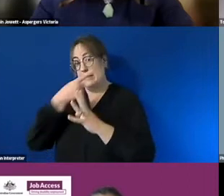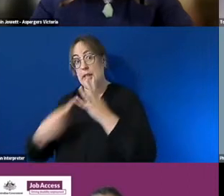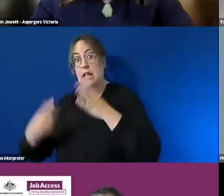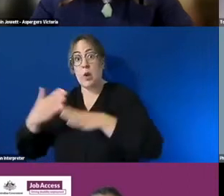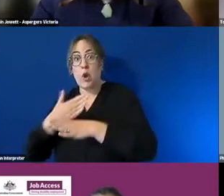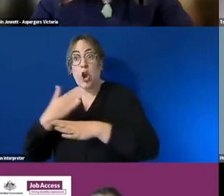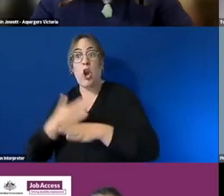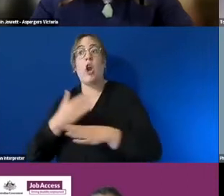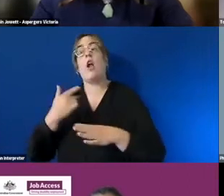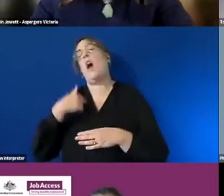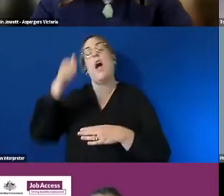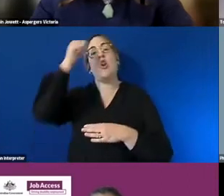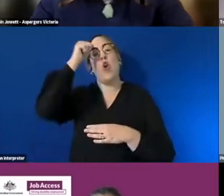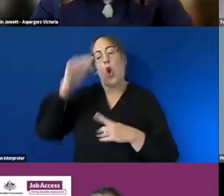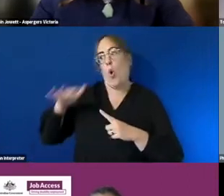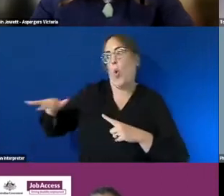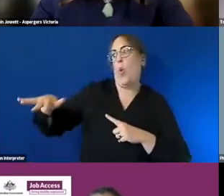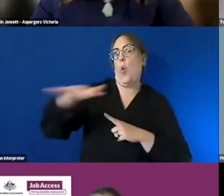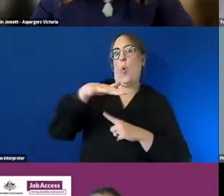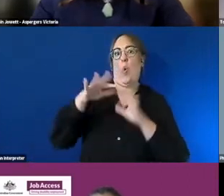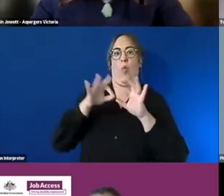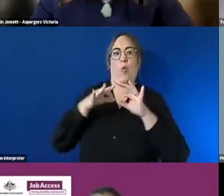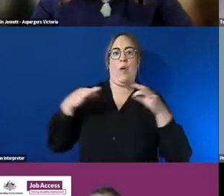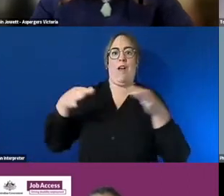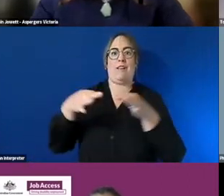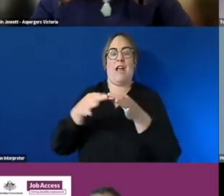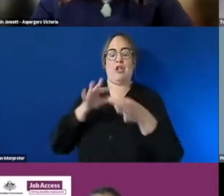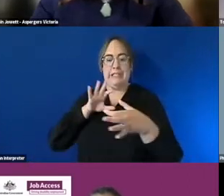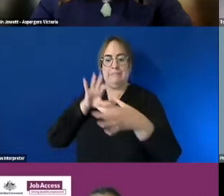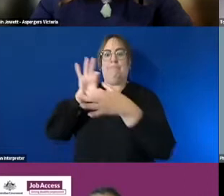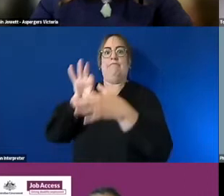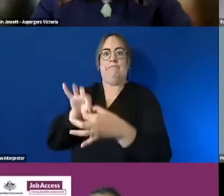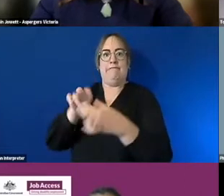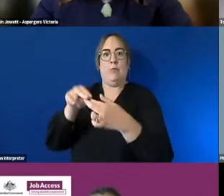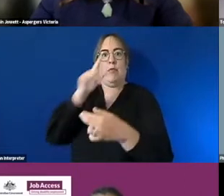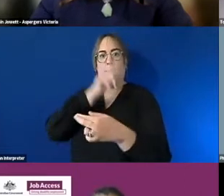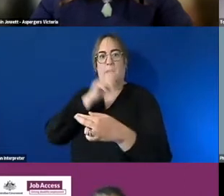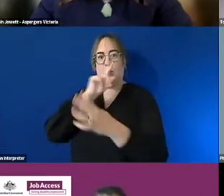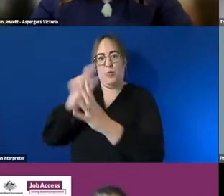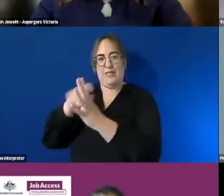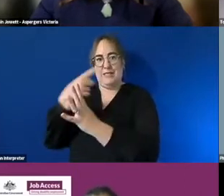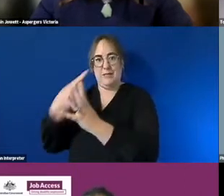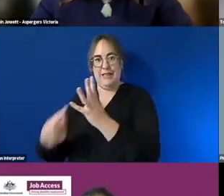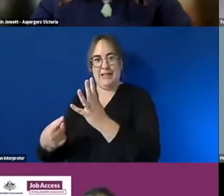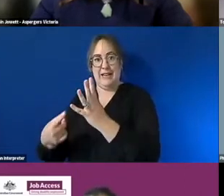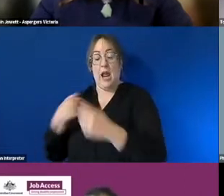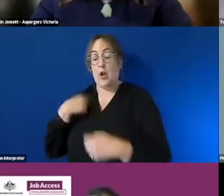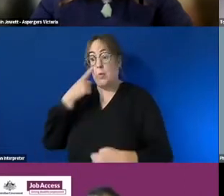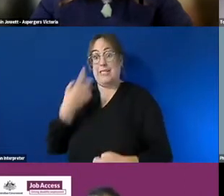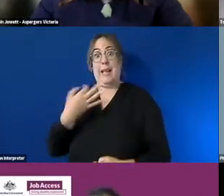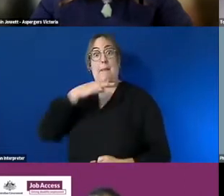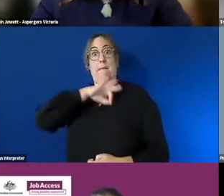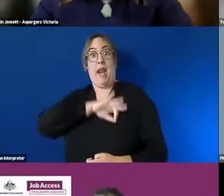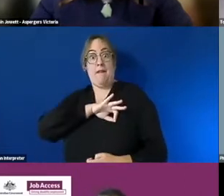engage with people with disability and you can see from what's been discussed here today uh what the benefits of doing that that